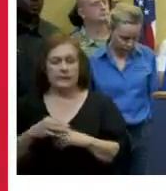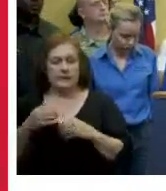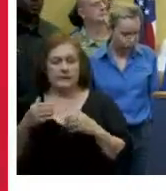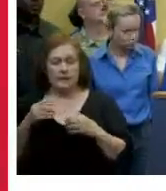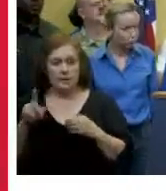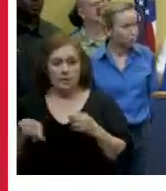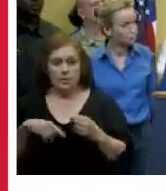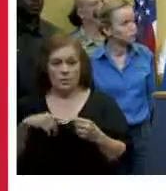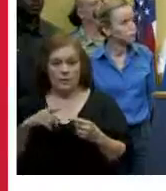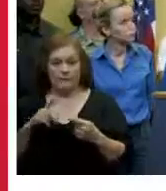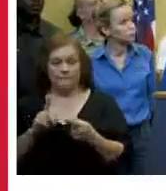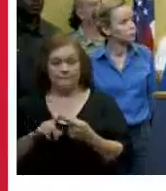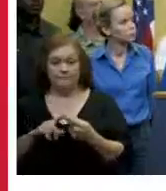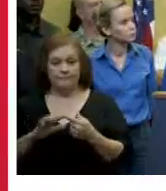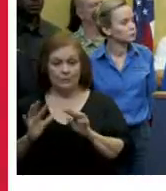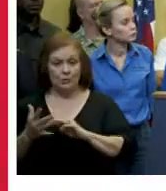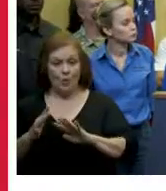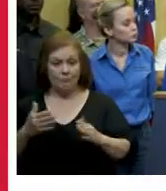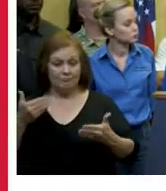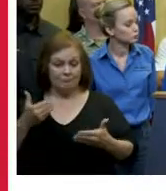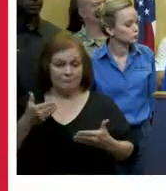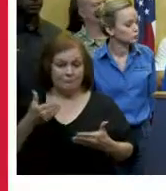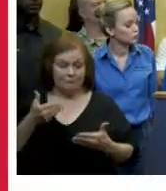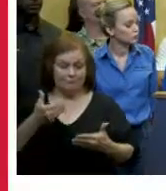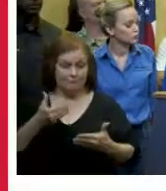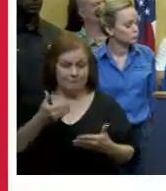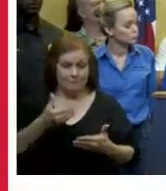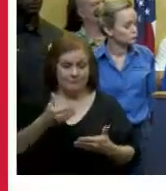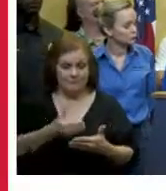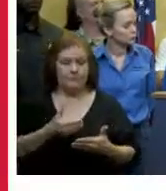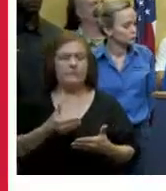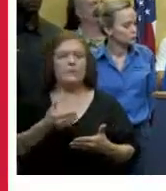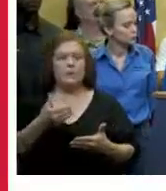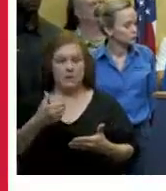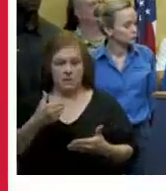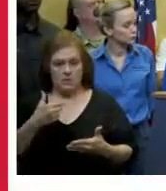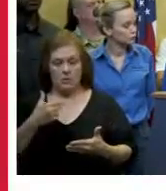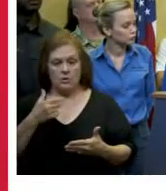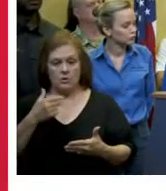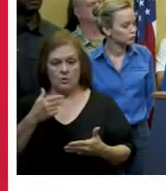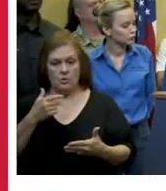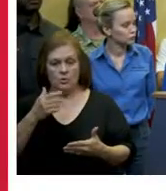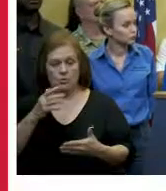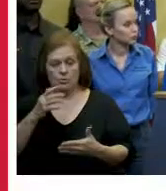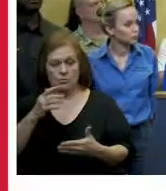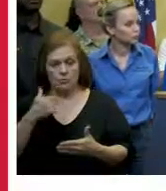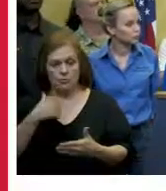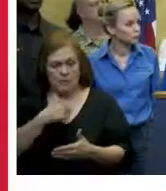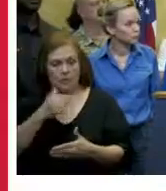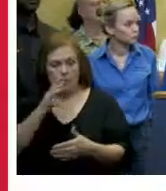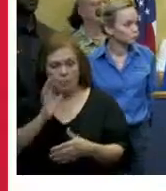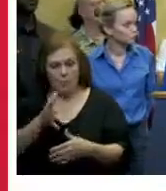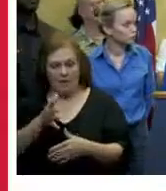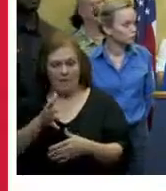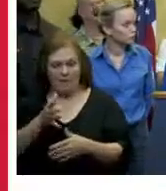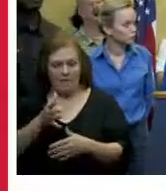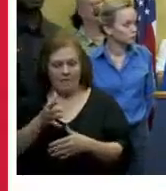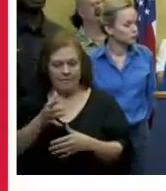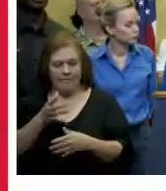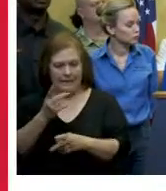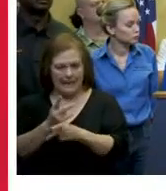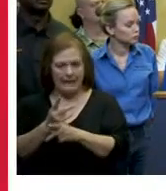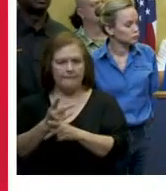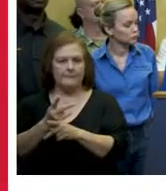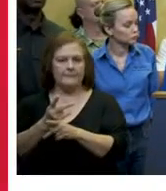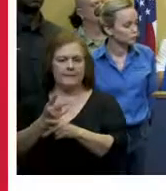as landfall comes with the uh with this tropical storm and then we'll flex off of that as needed i mean there's a lot of other assets within the national